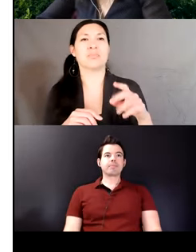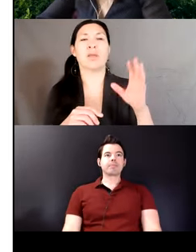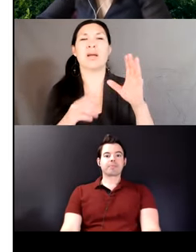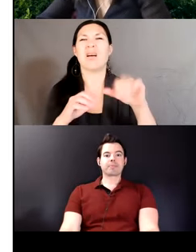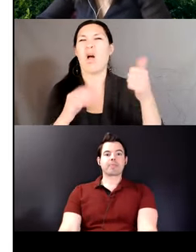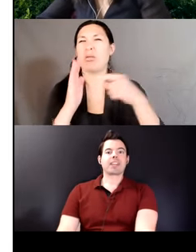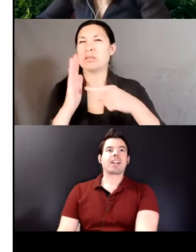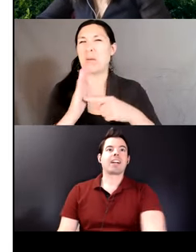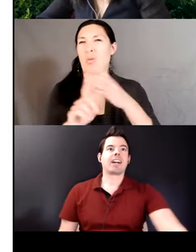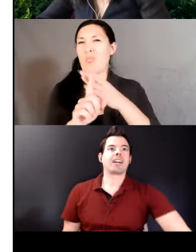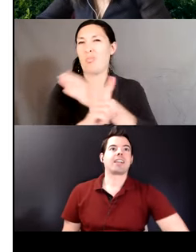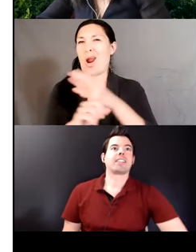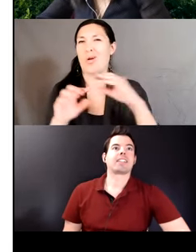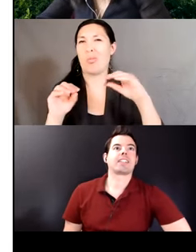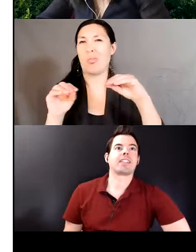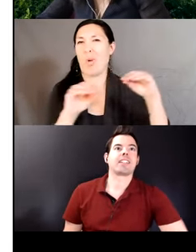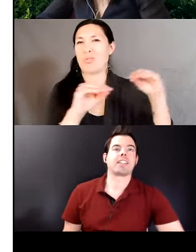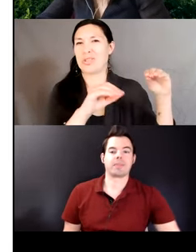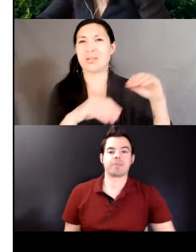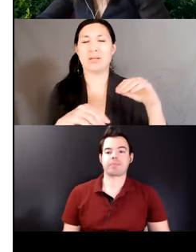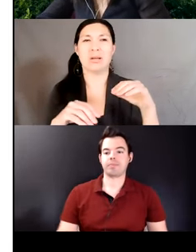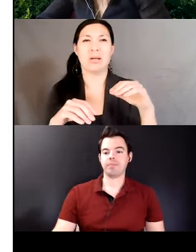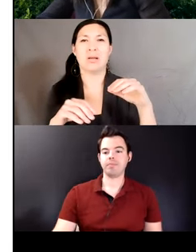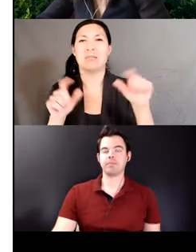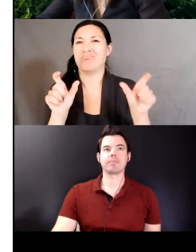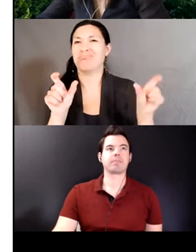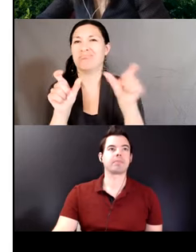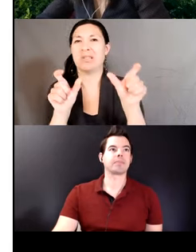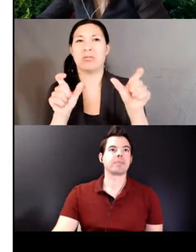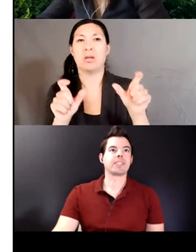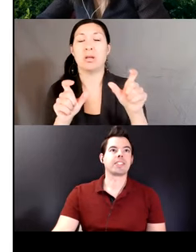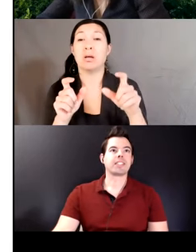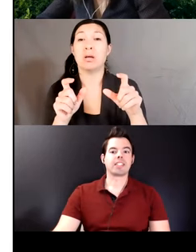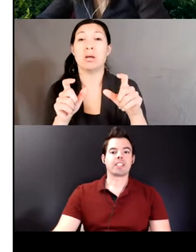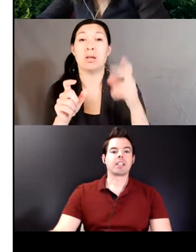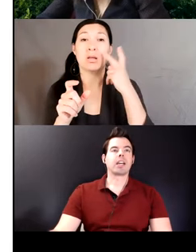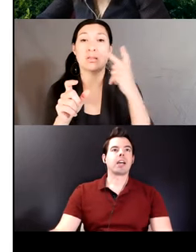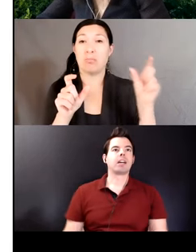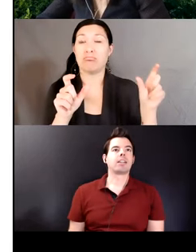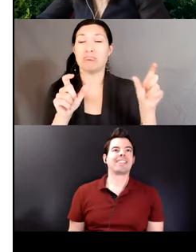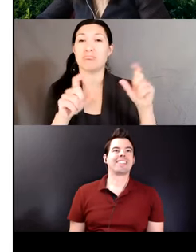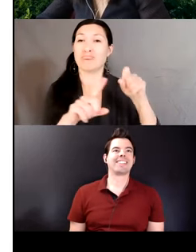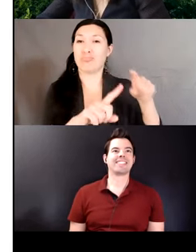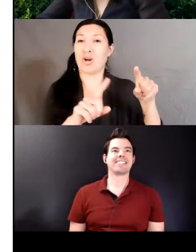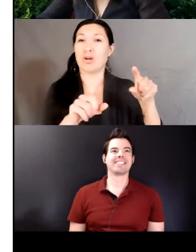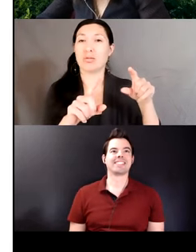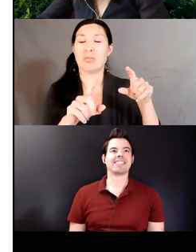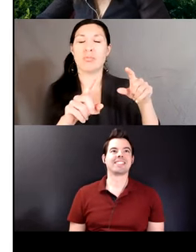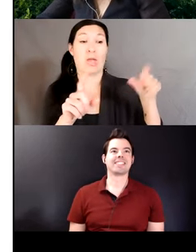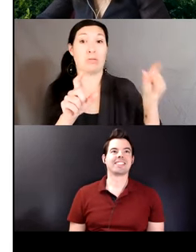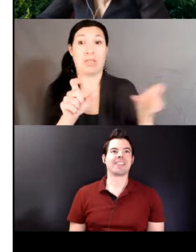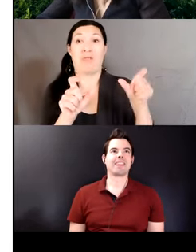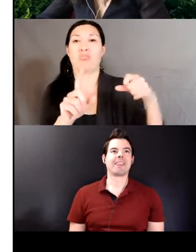suffix triggers prior motion but in addition to that it involves take the information such as inside